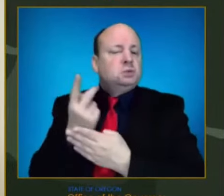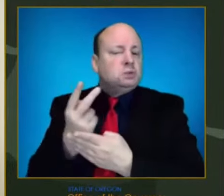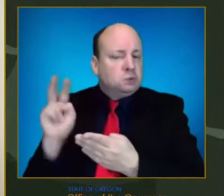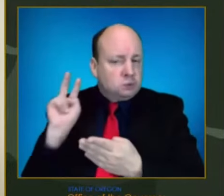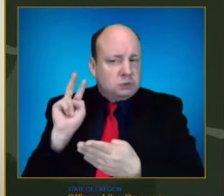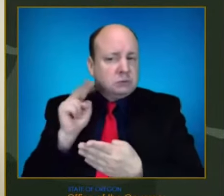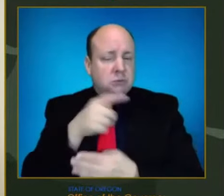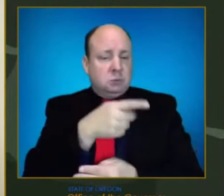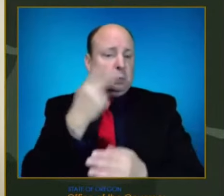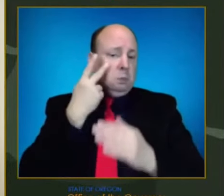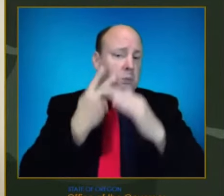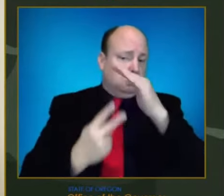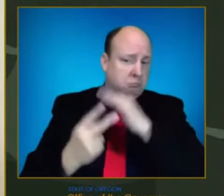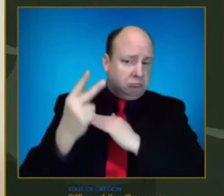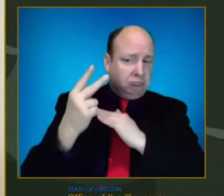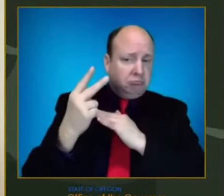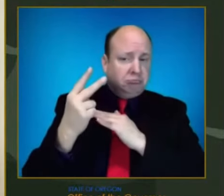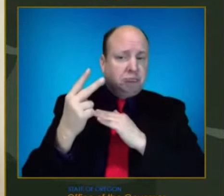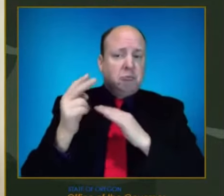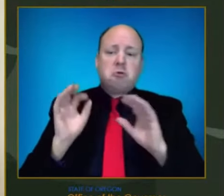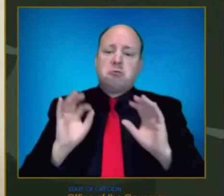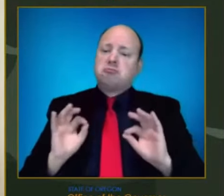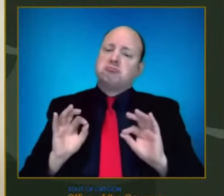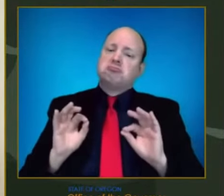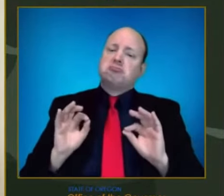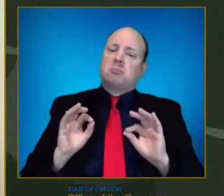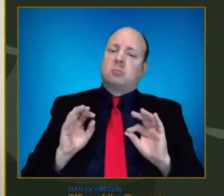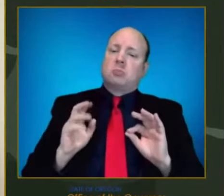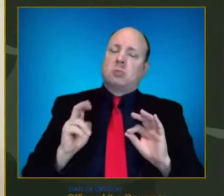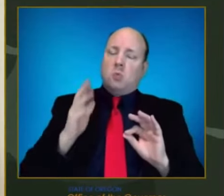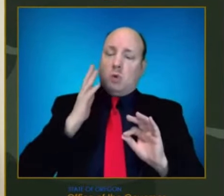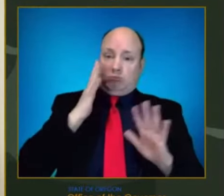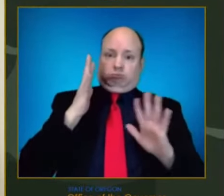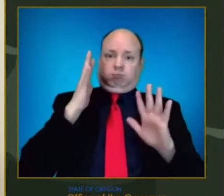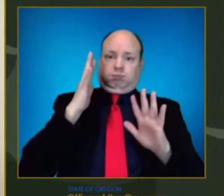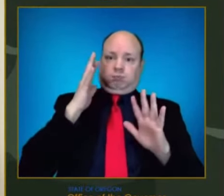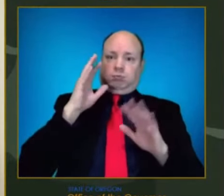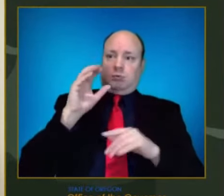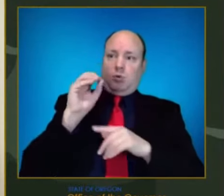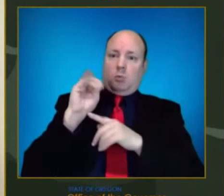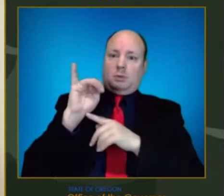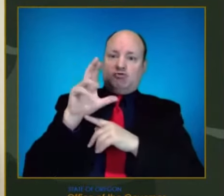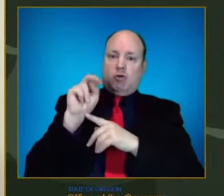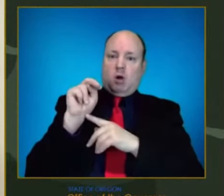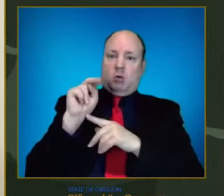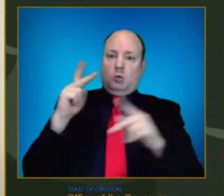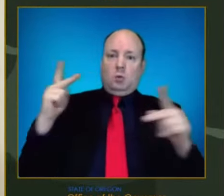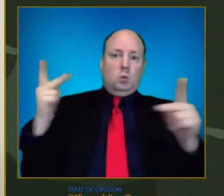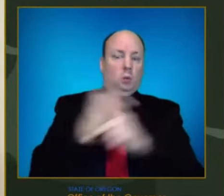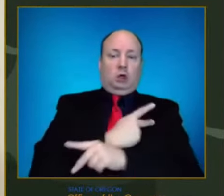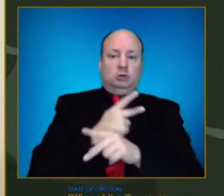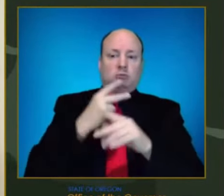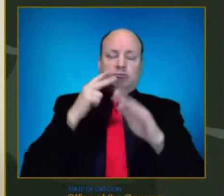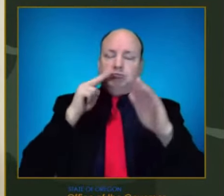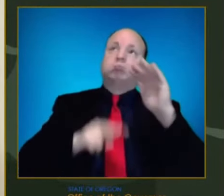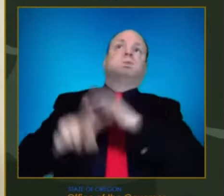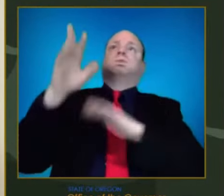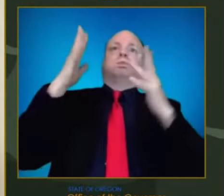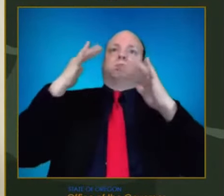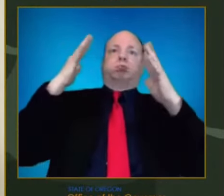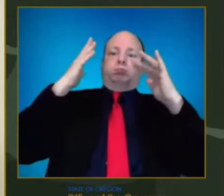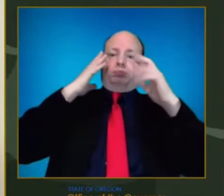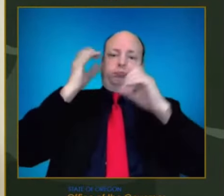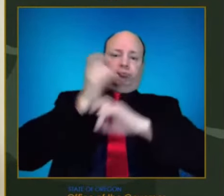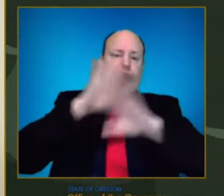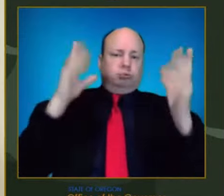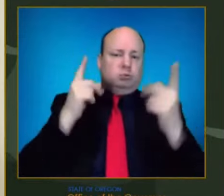And then Omicron and now it's so much worse. Can you talk about, you know, how quickly that